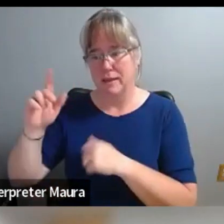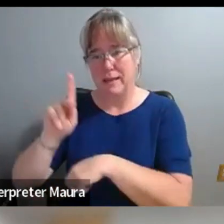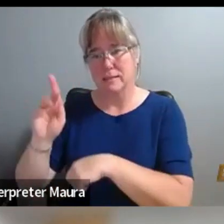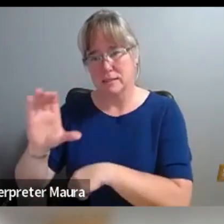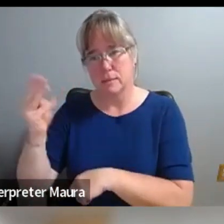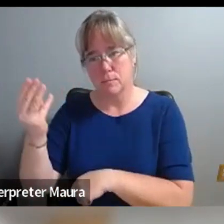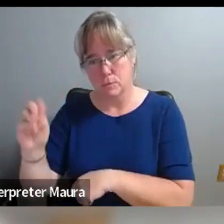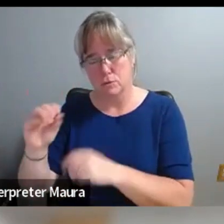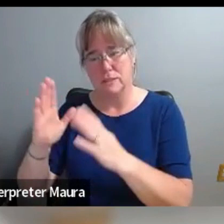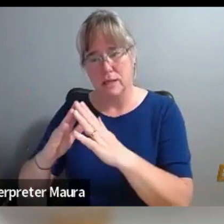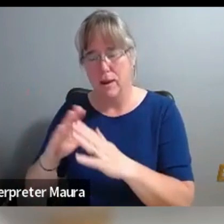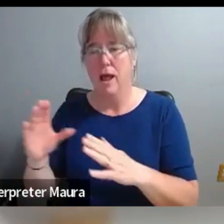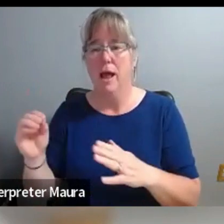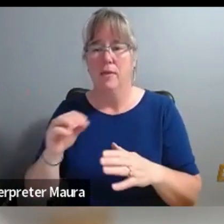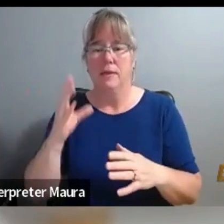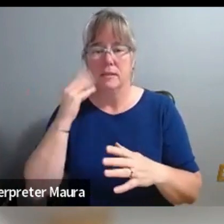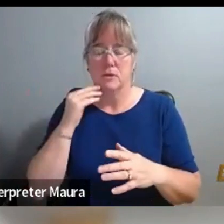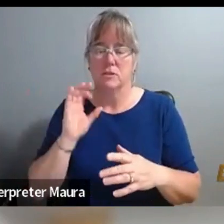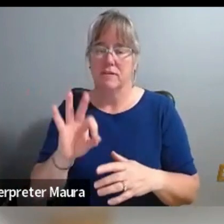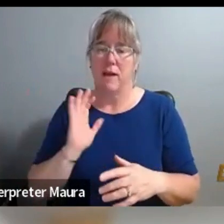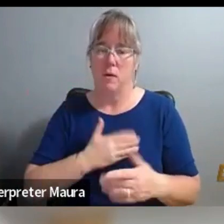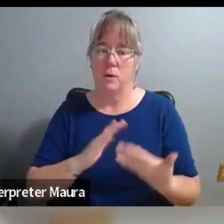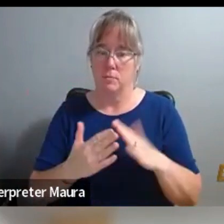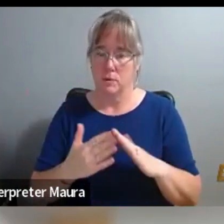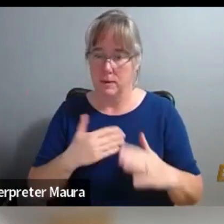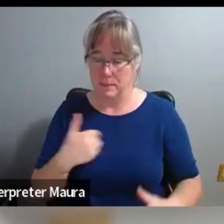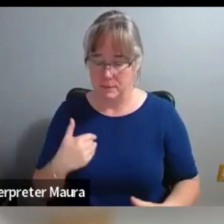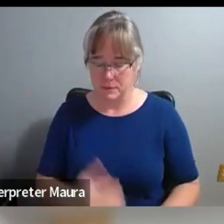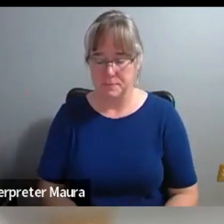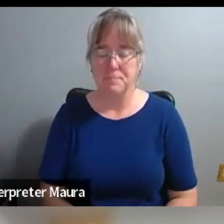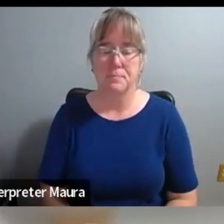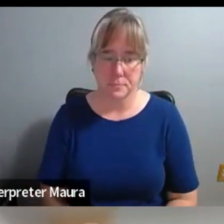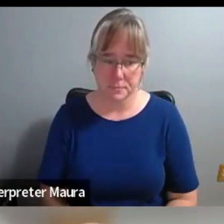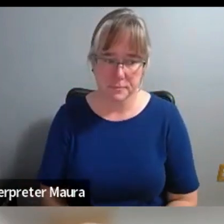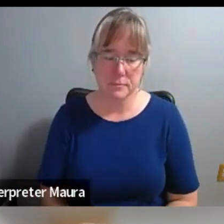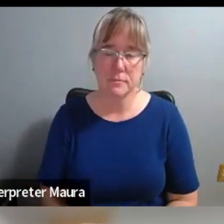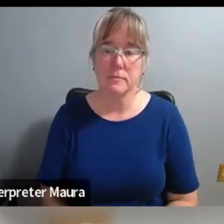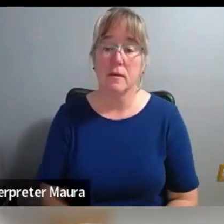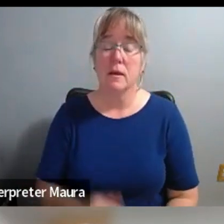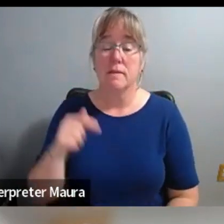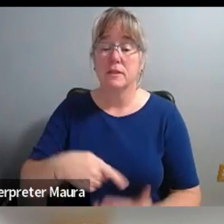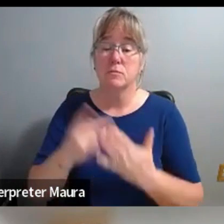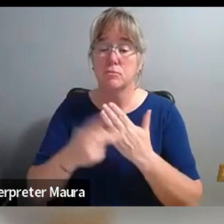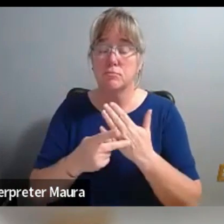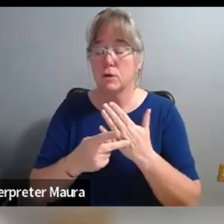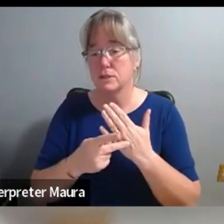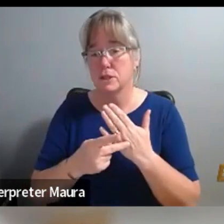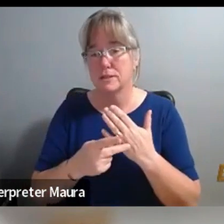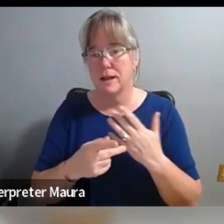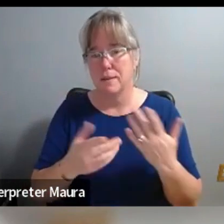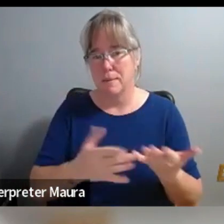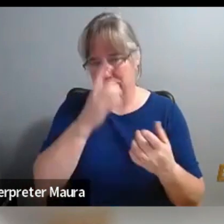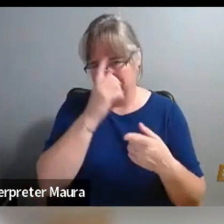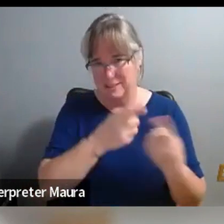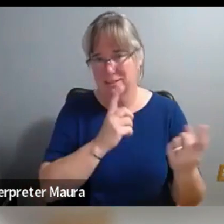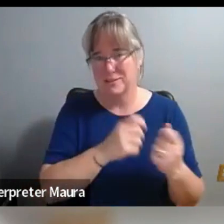perspectives and experiences of our community members. So if the project is breaking any ground, I'm going to disagree with Rachel and Anne here.